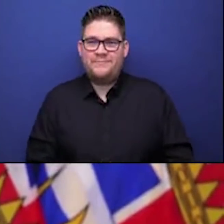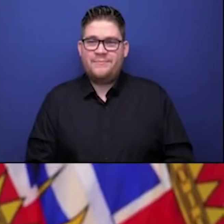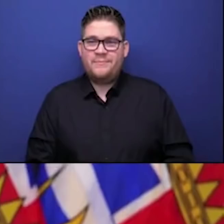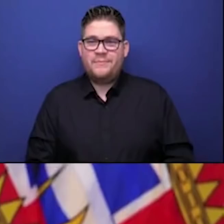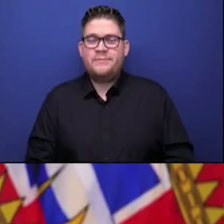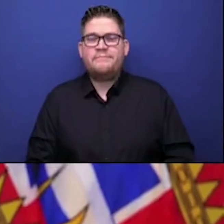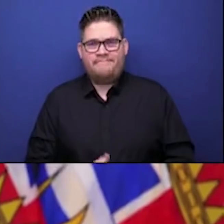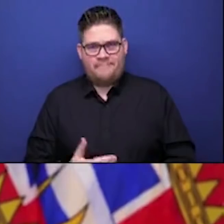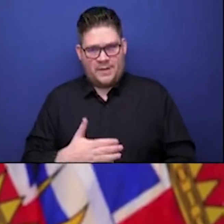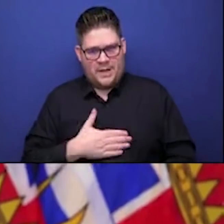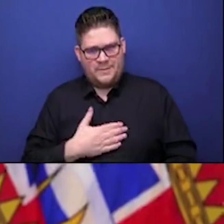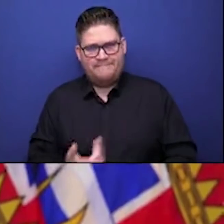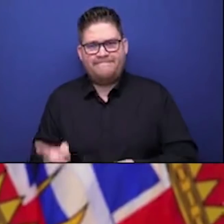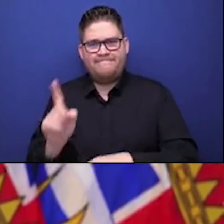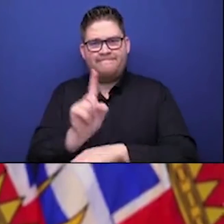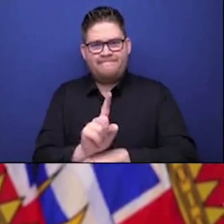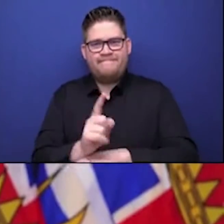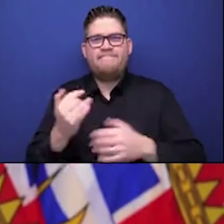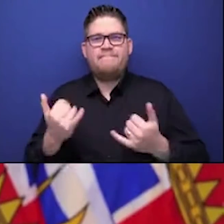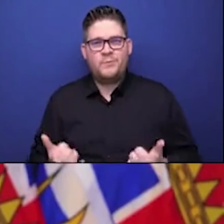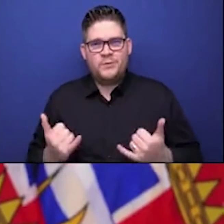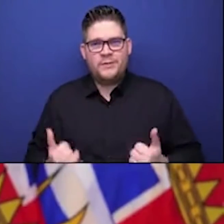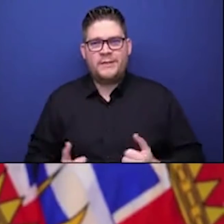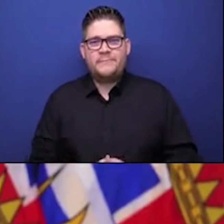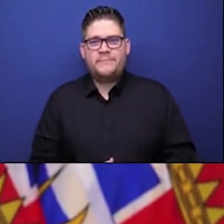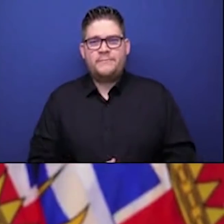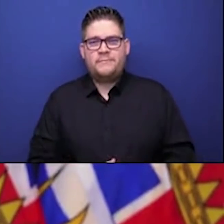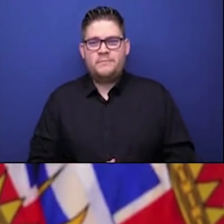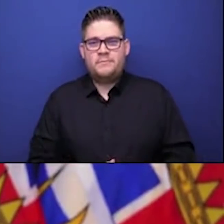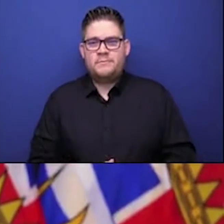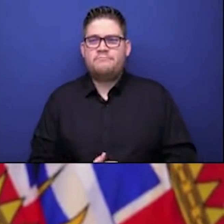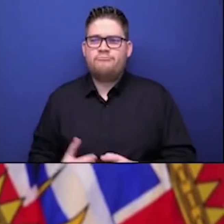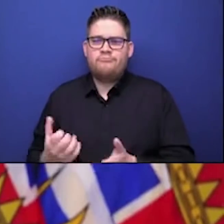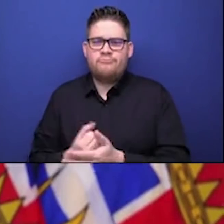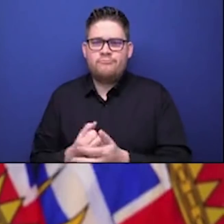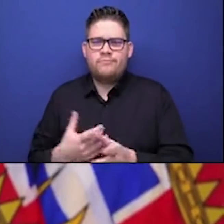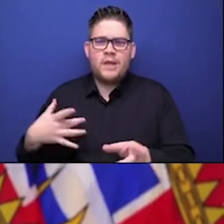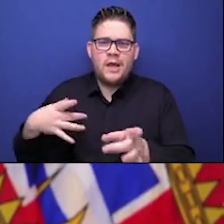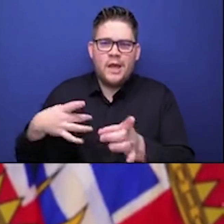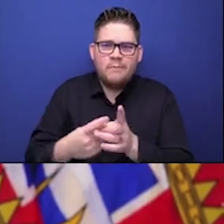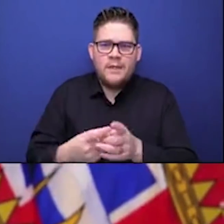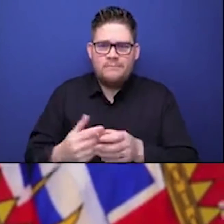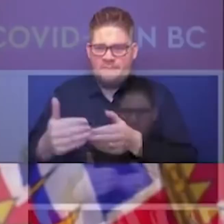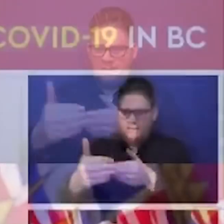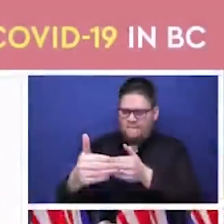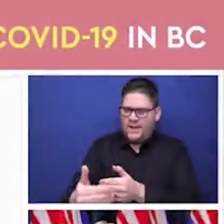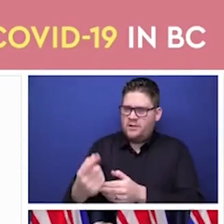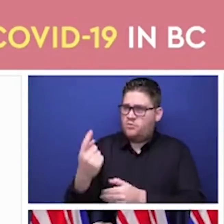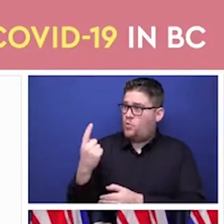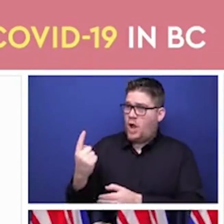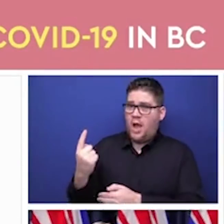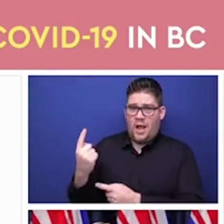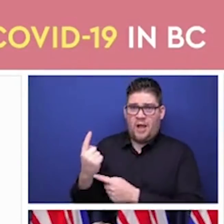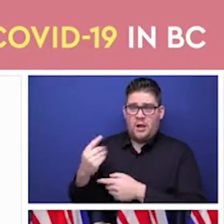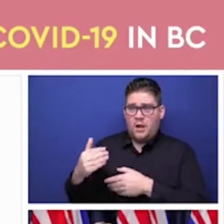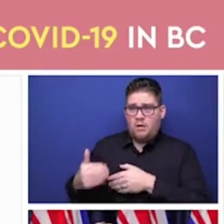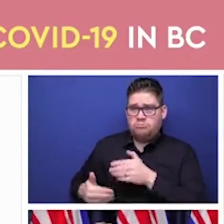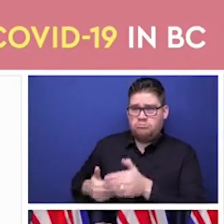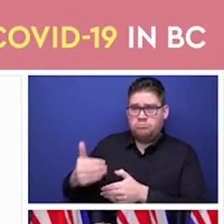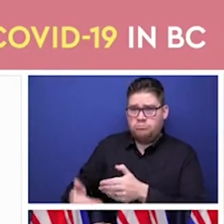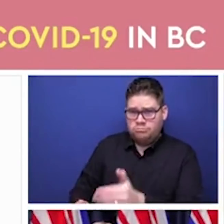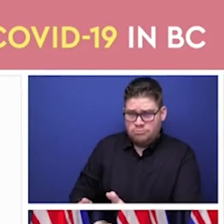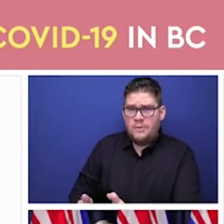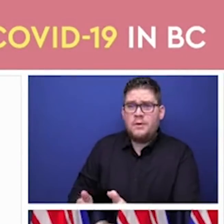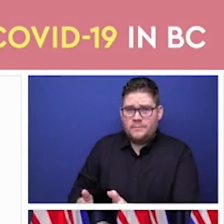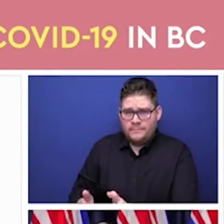report back on a short summary of the progress that we've made in phase one and then just provide some really detailed information